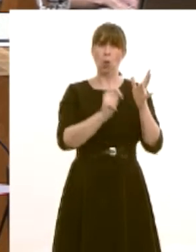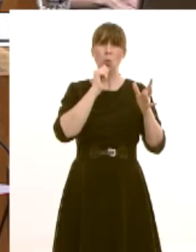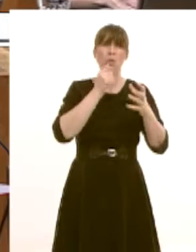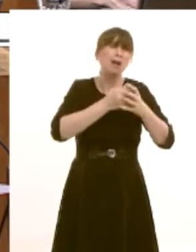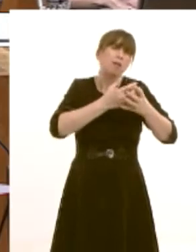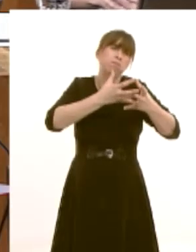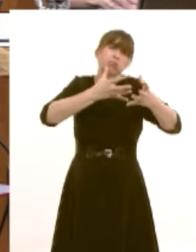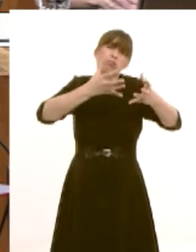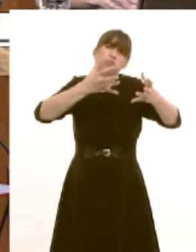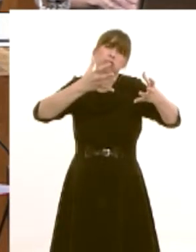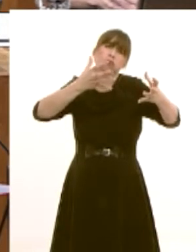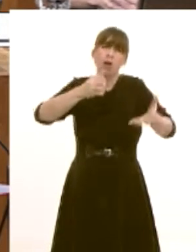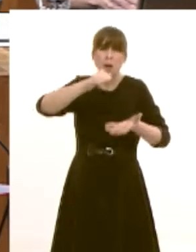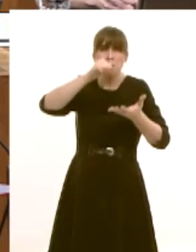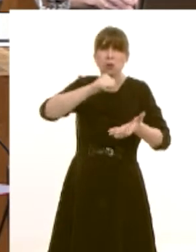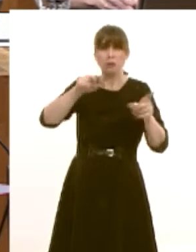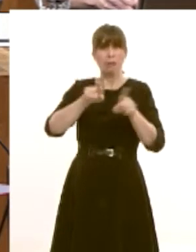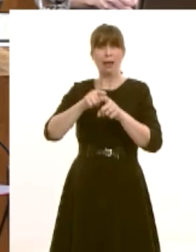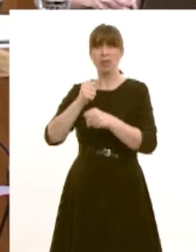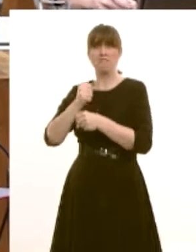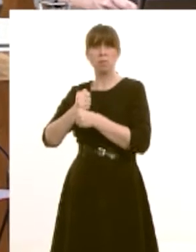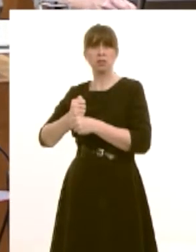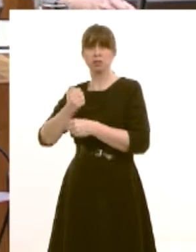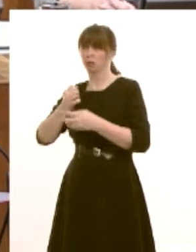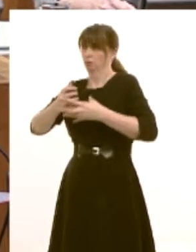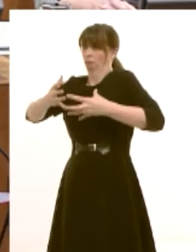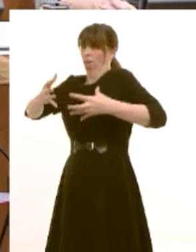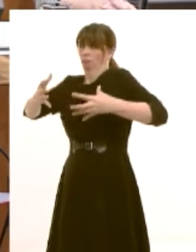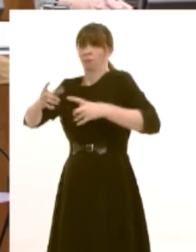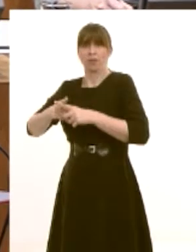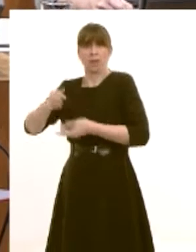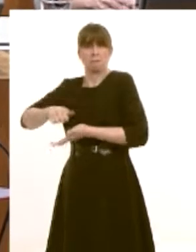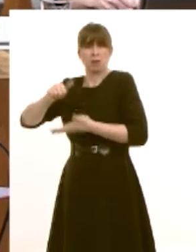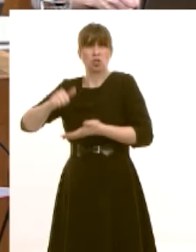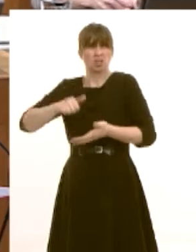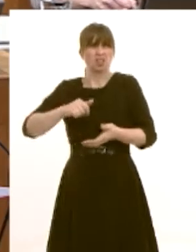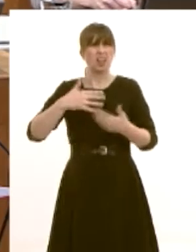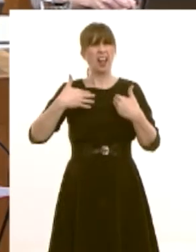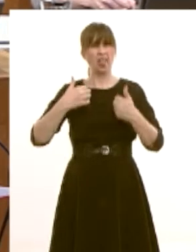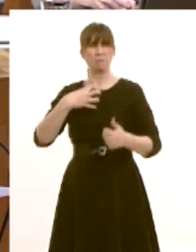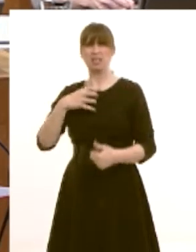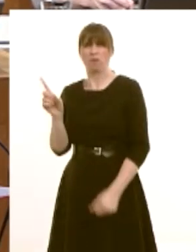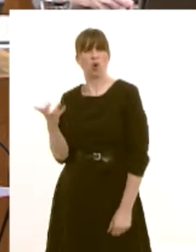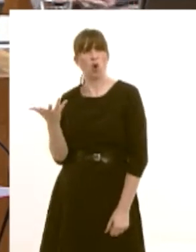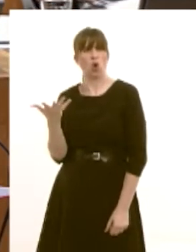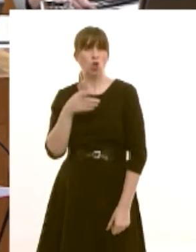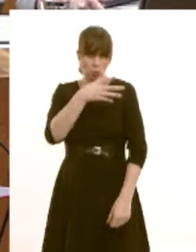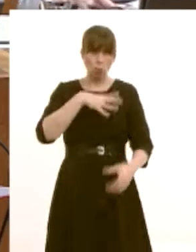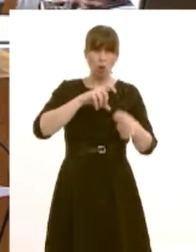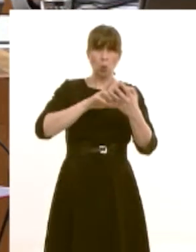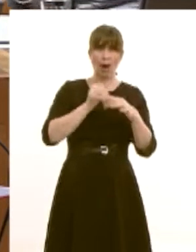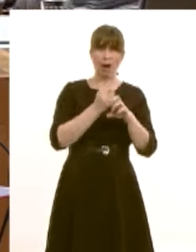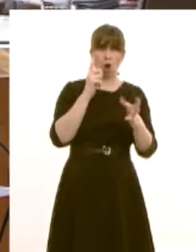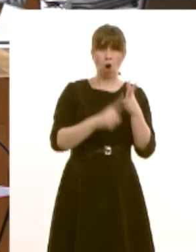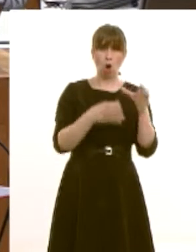and have a budget almost as large as the government itself i think that's an application of responsibility there'd be no point having a health minister if you have a quango that big